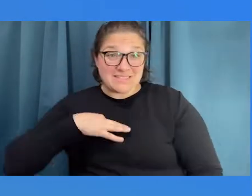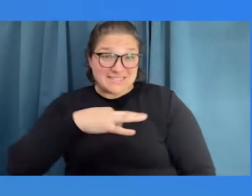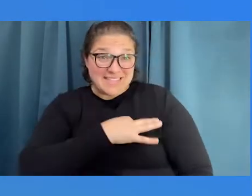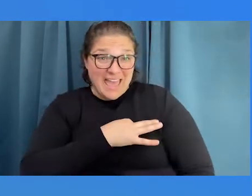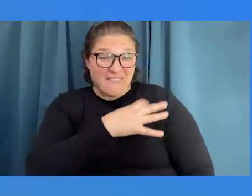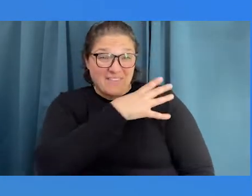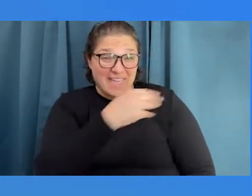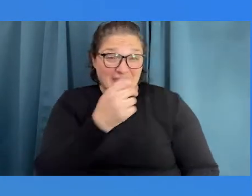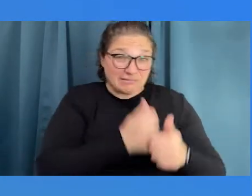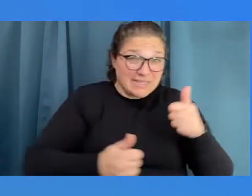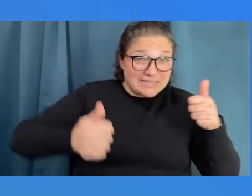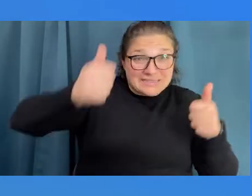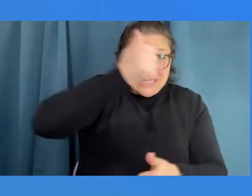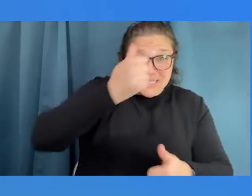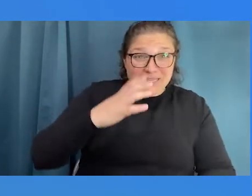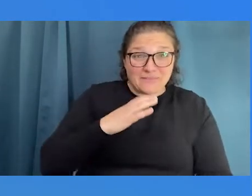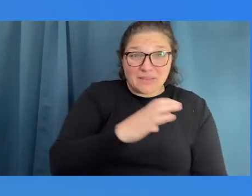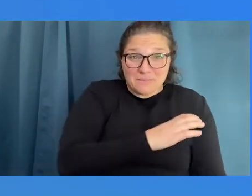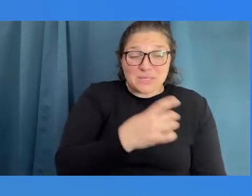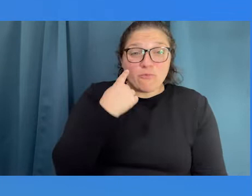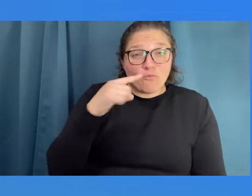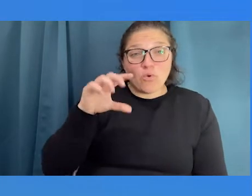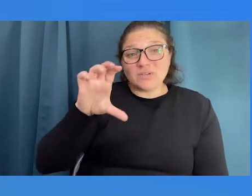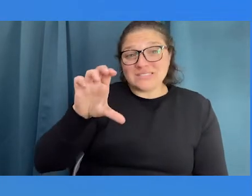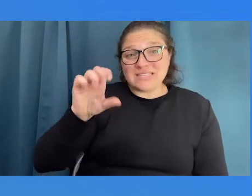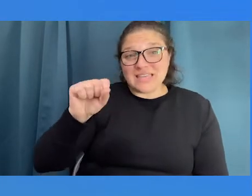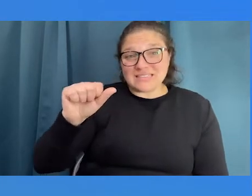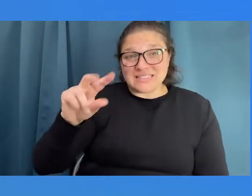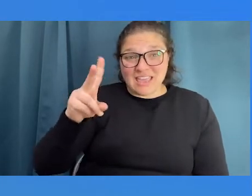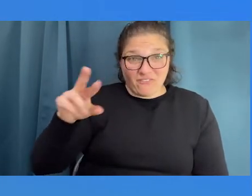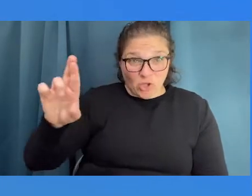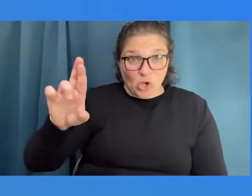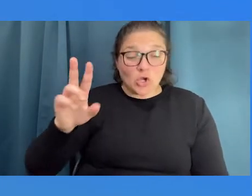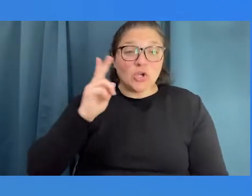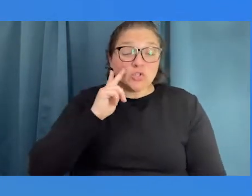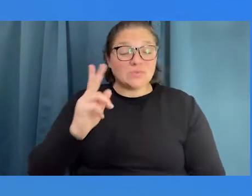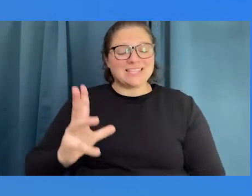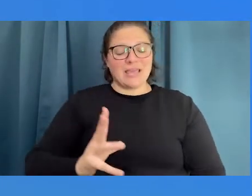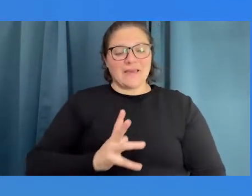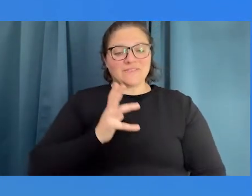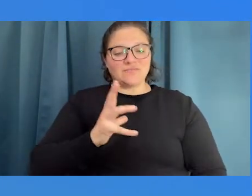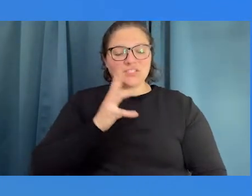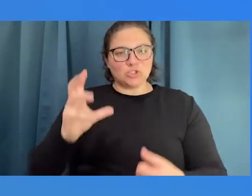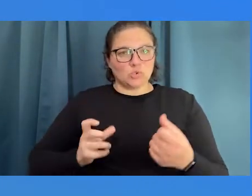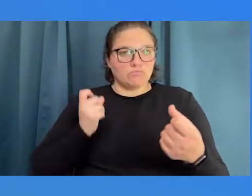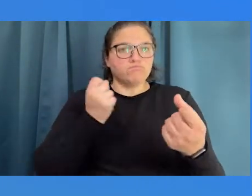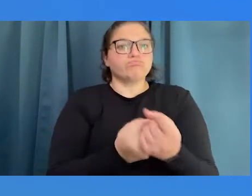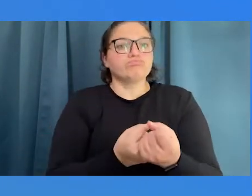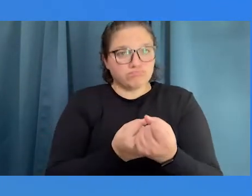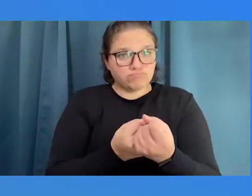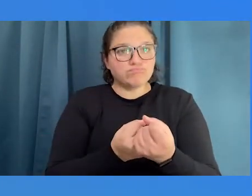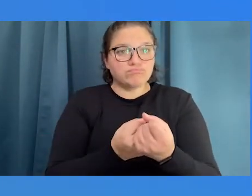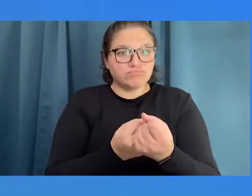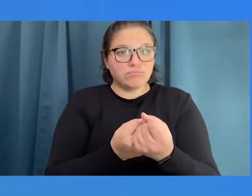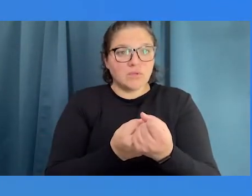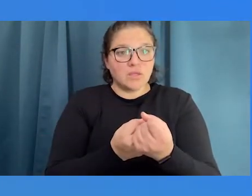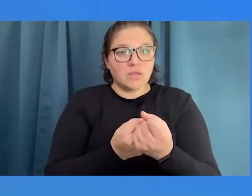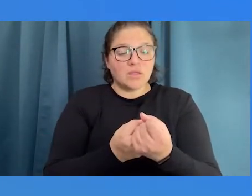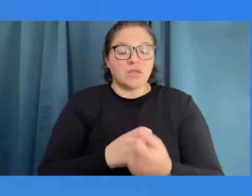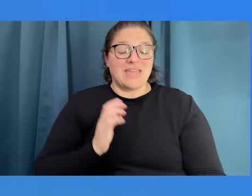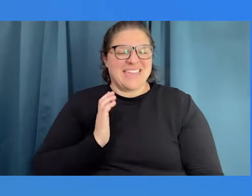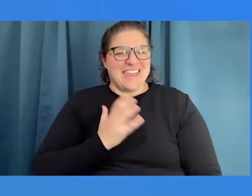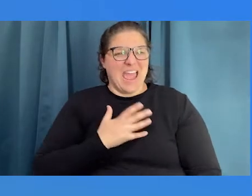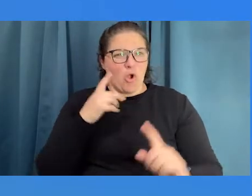executive committee for CSAVR to see if we can get their official endorsement. And the